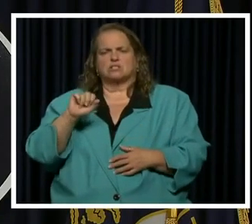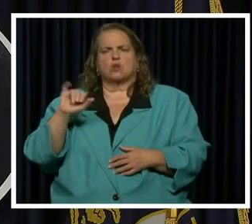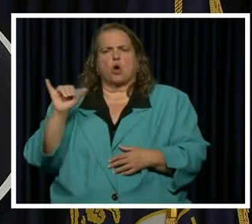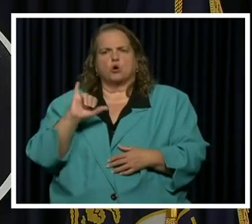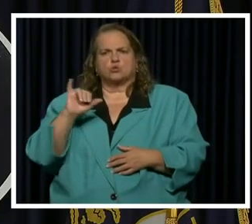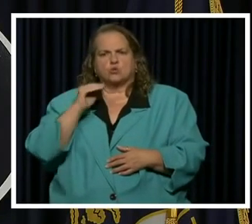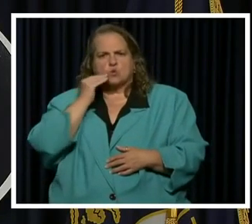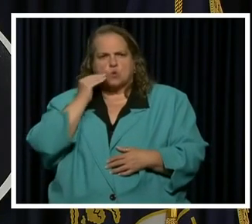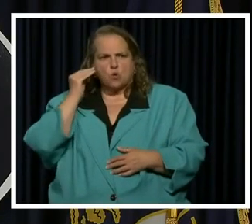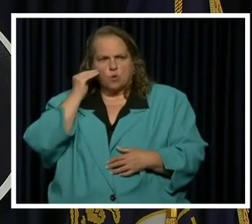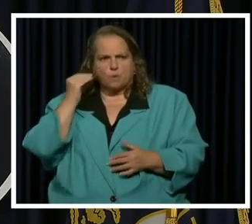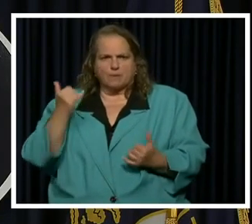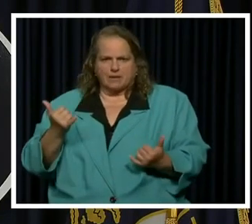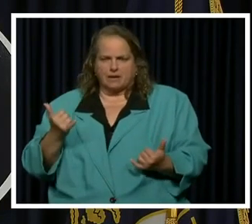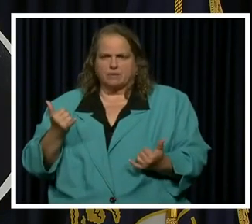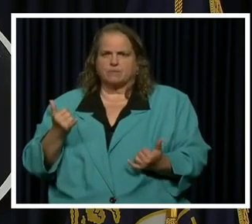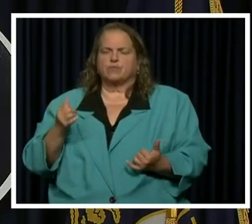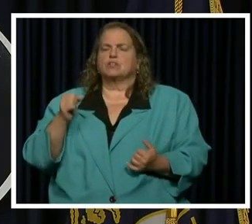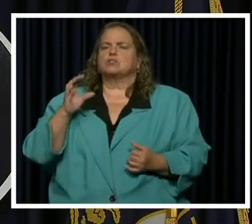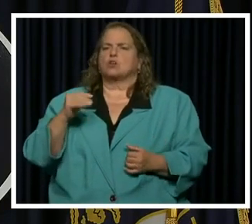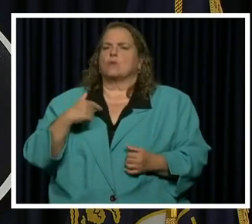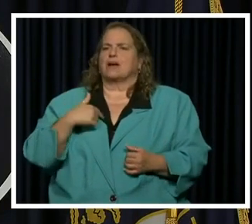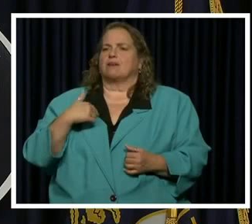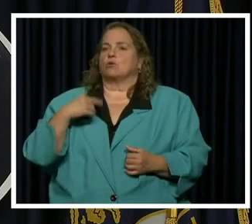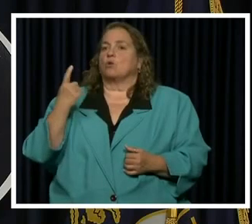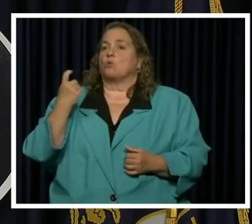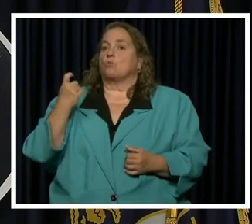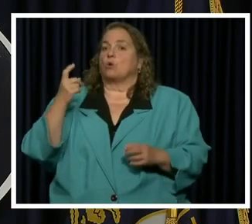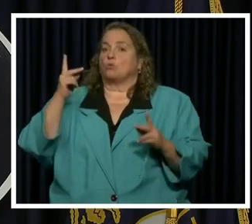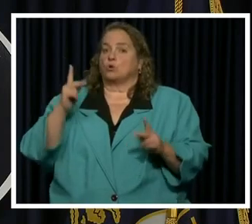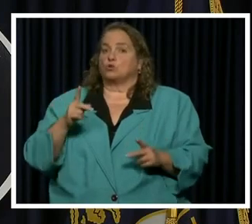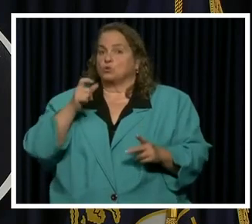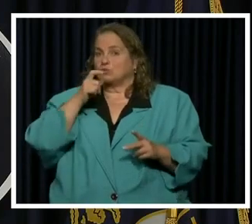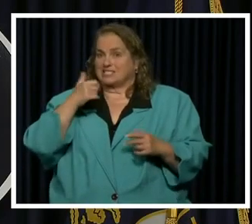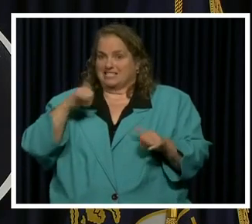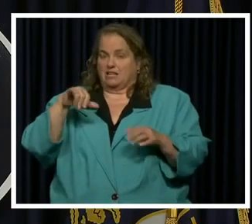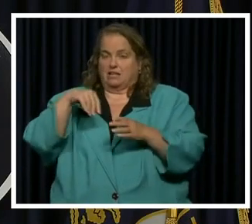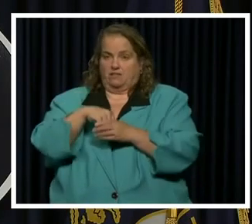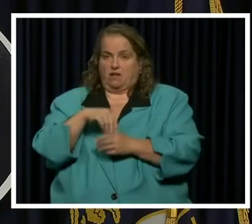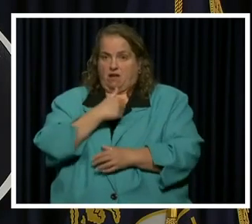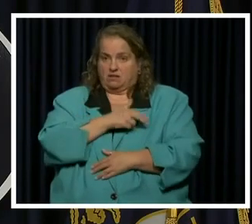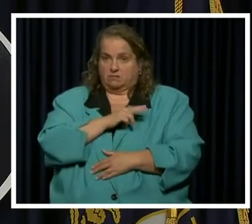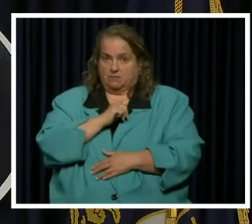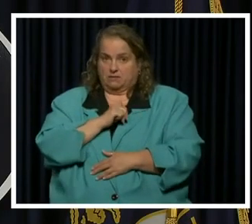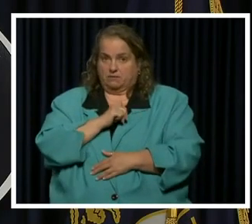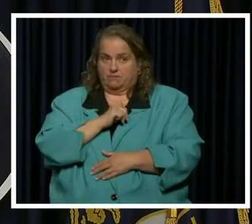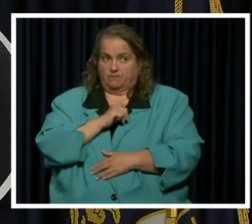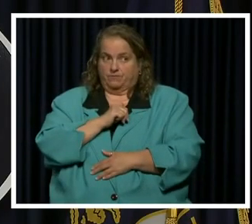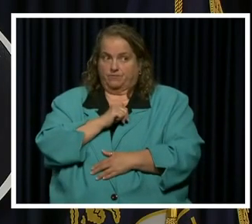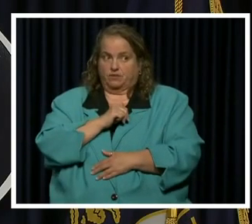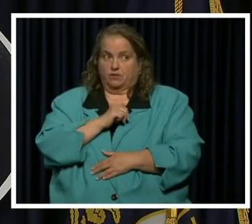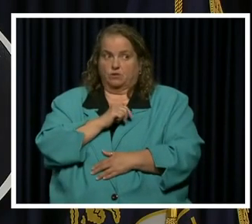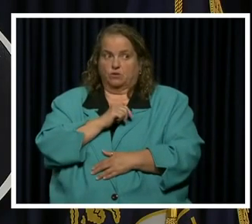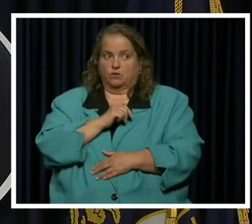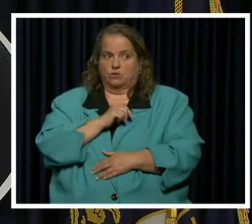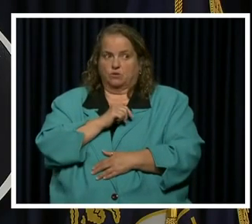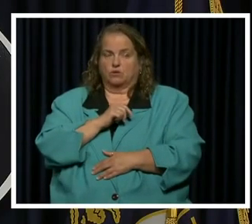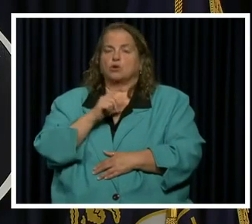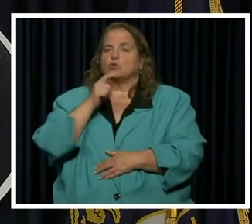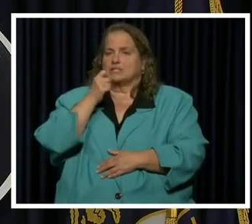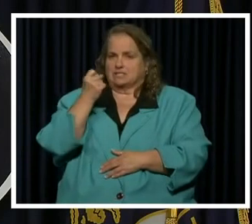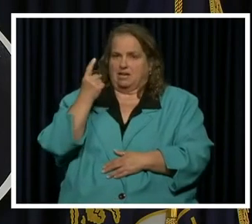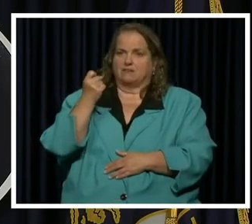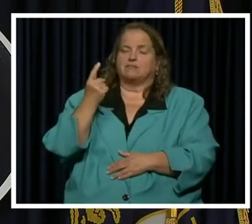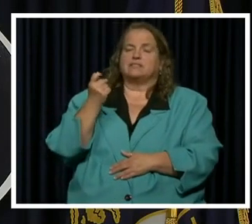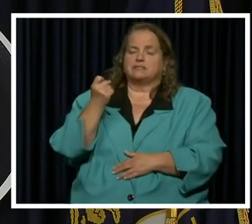also home. And so then we have one more individual who is still in the hospital, who is who is 11.